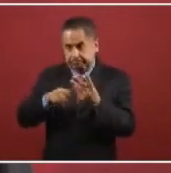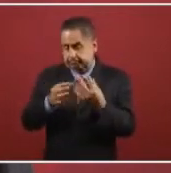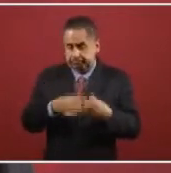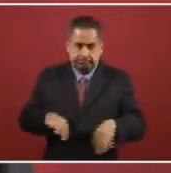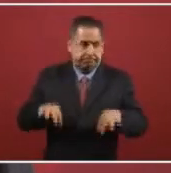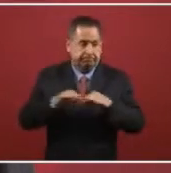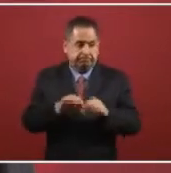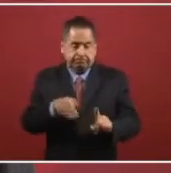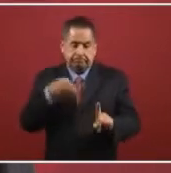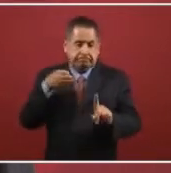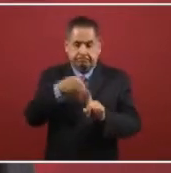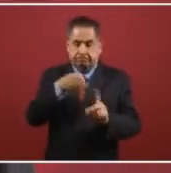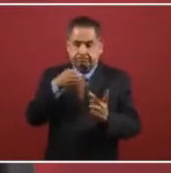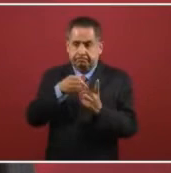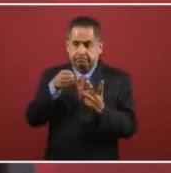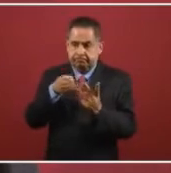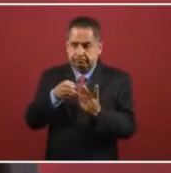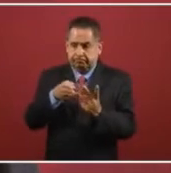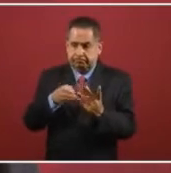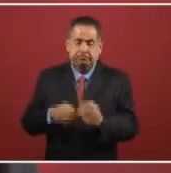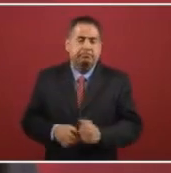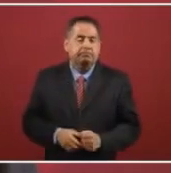The fundamental ones.